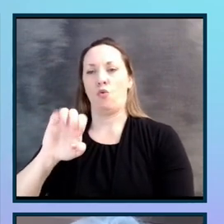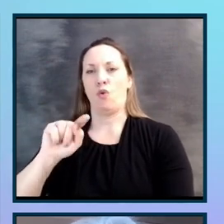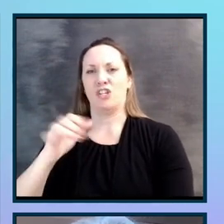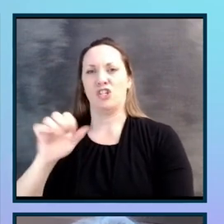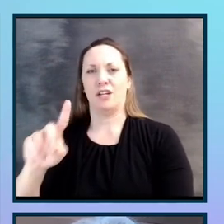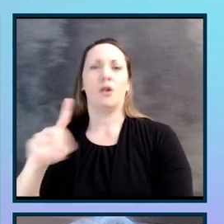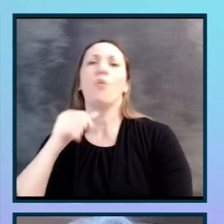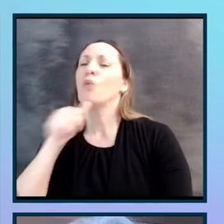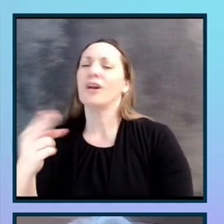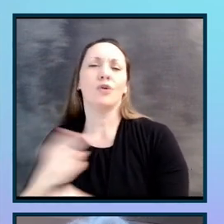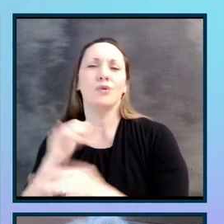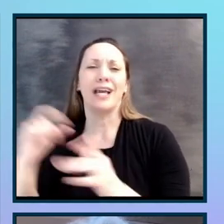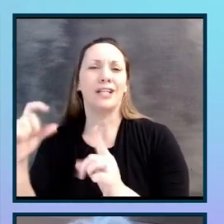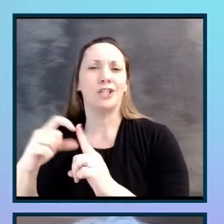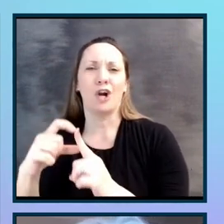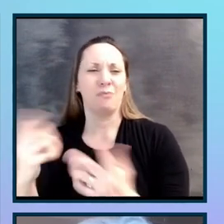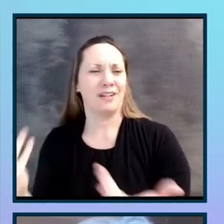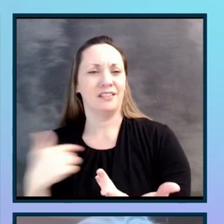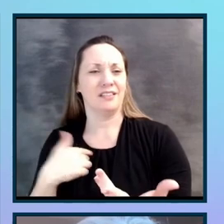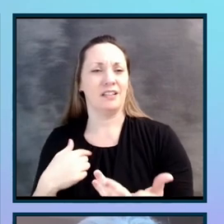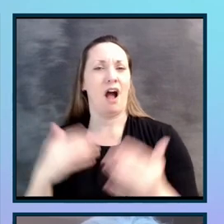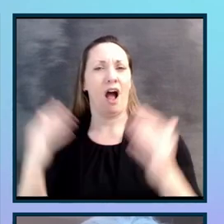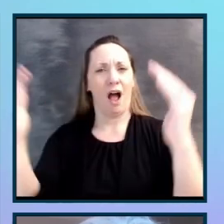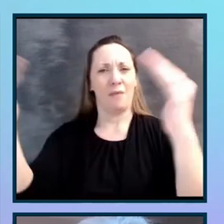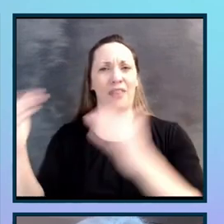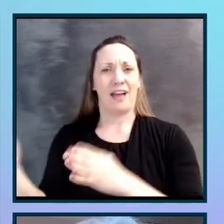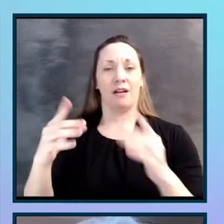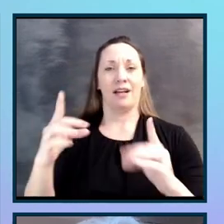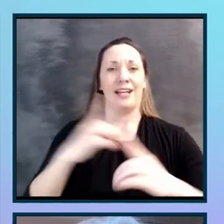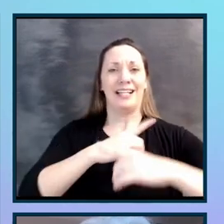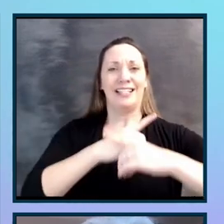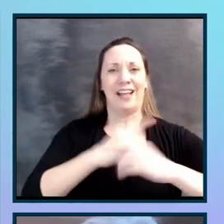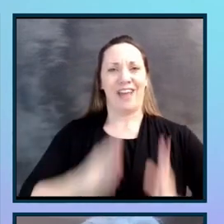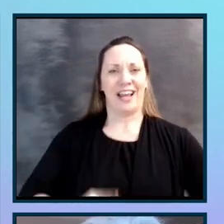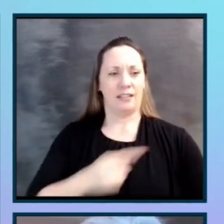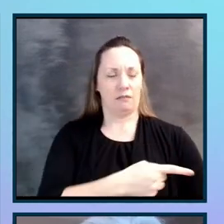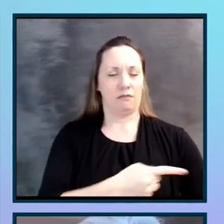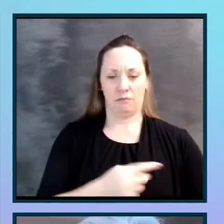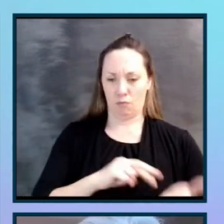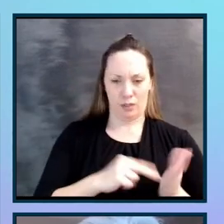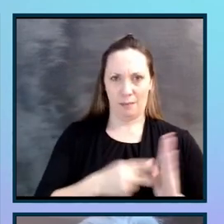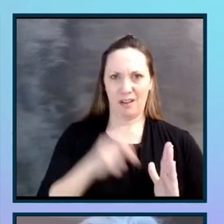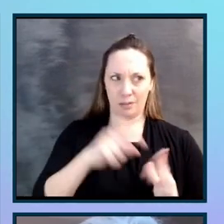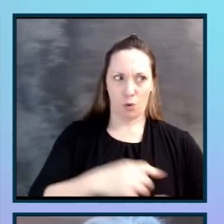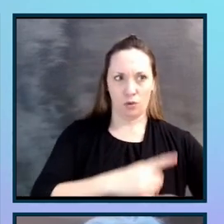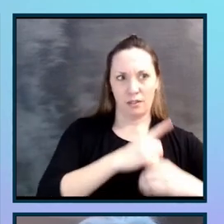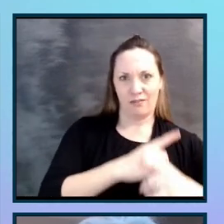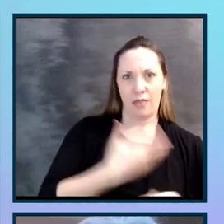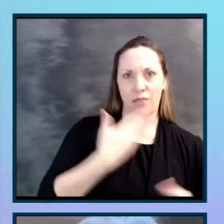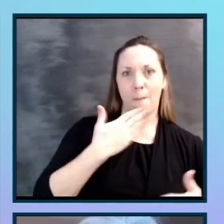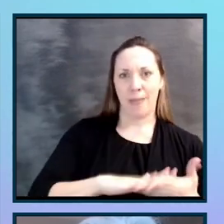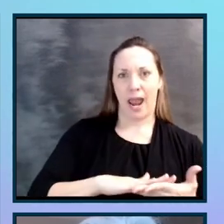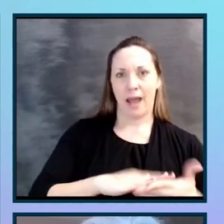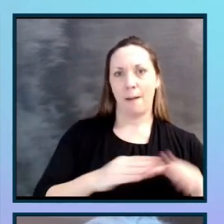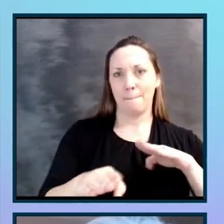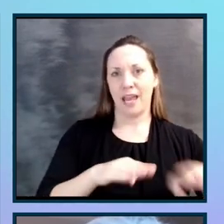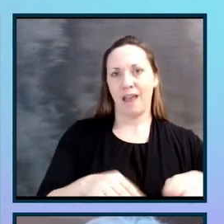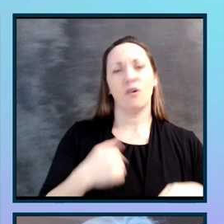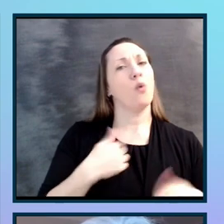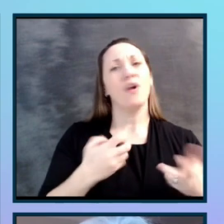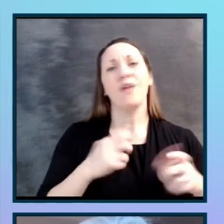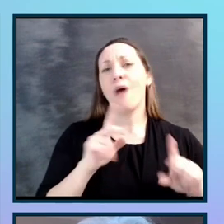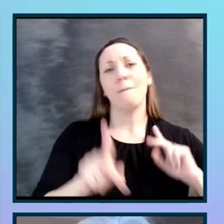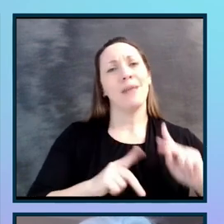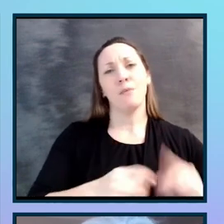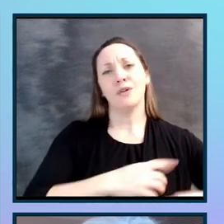a lawsuit, the people who get the complaint are called defendants. What does that mean? They're supposed to defend their bad behavior. We don't want anybody defending their